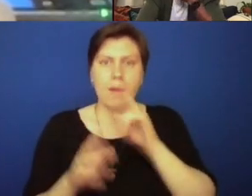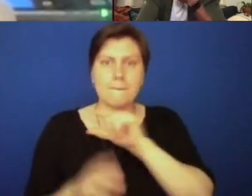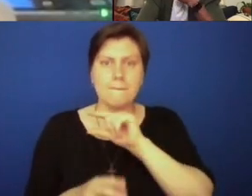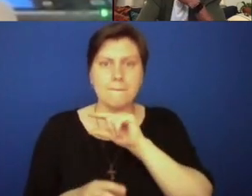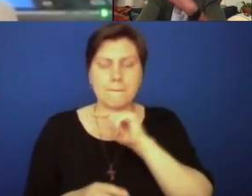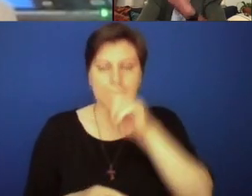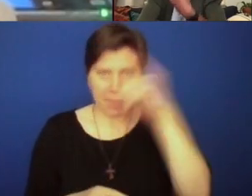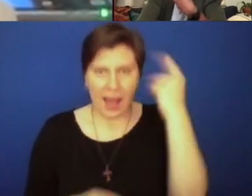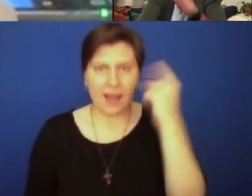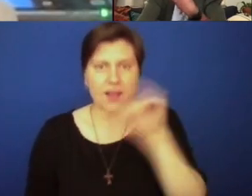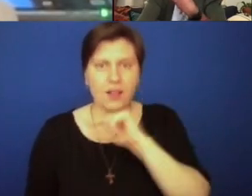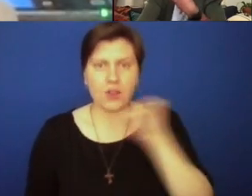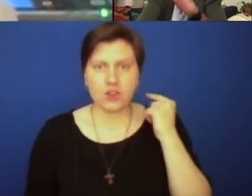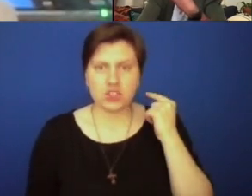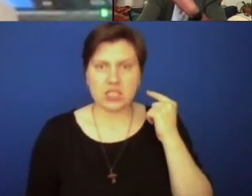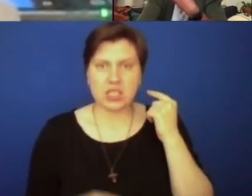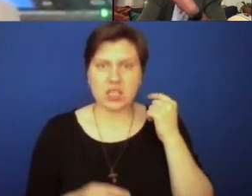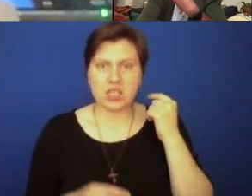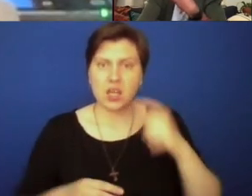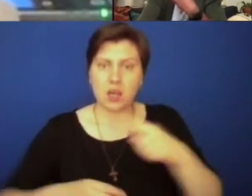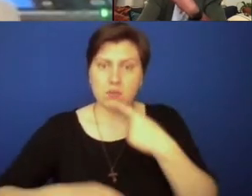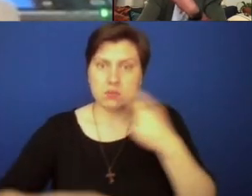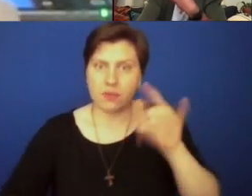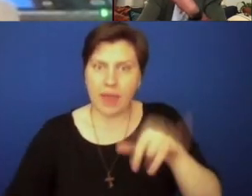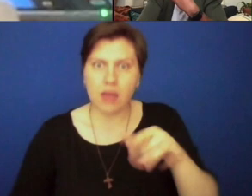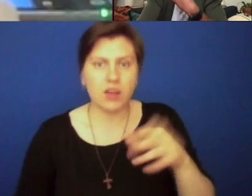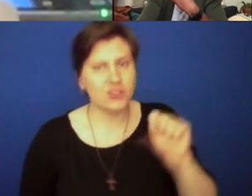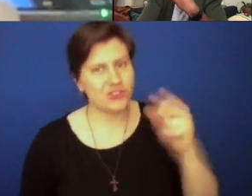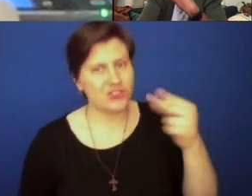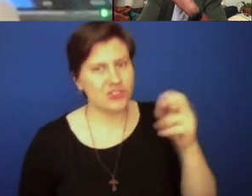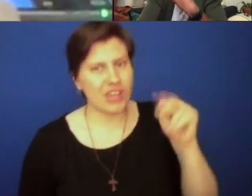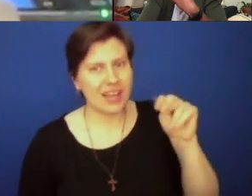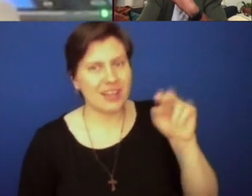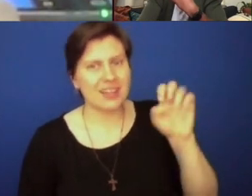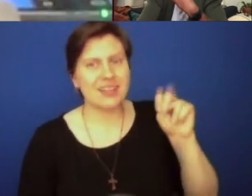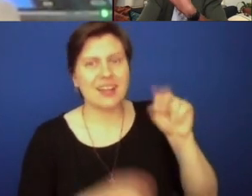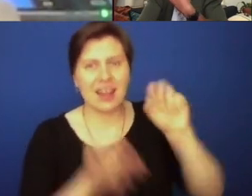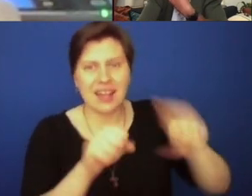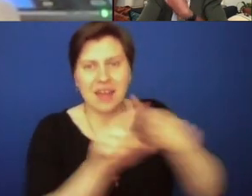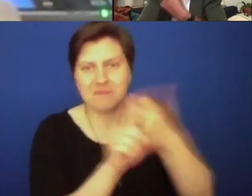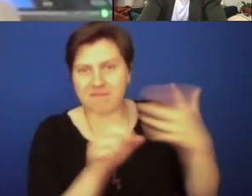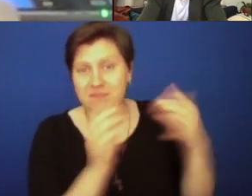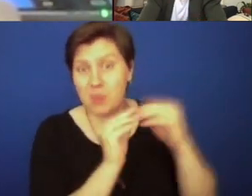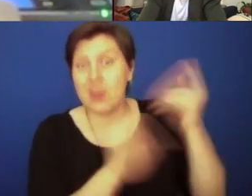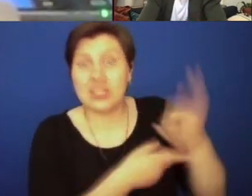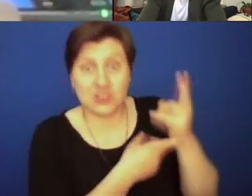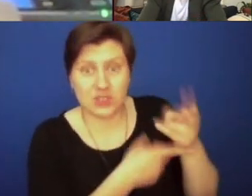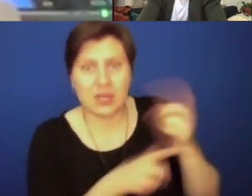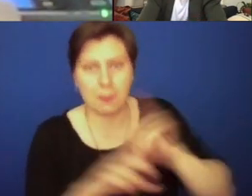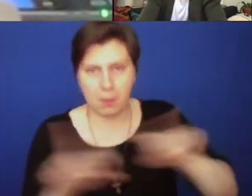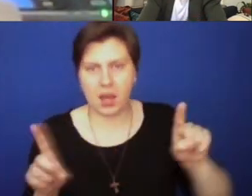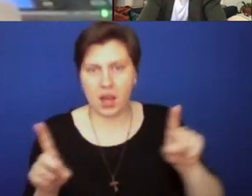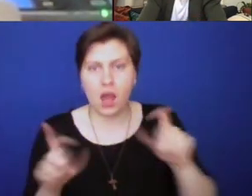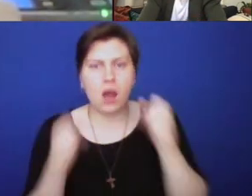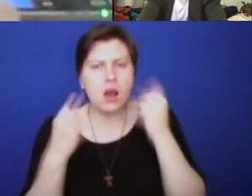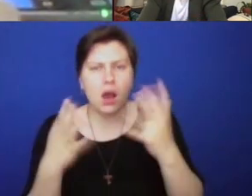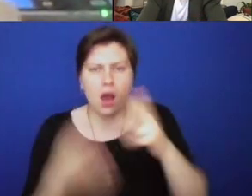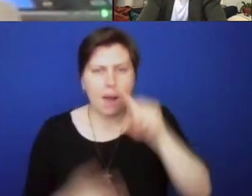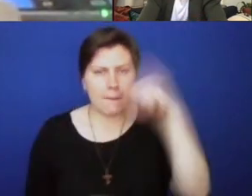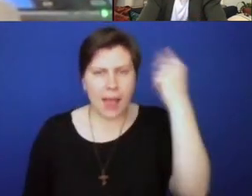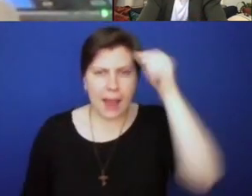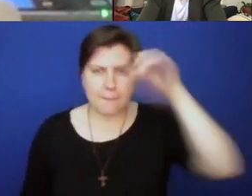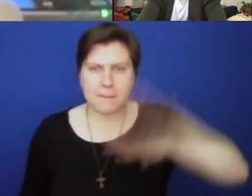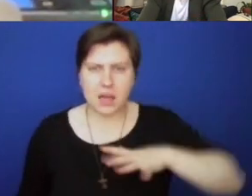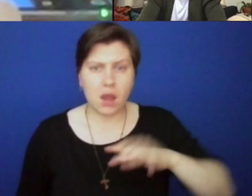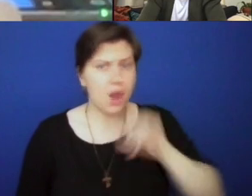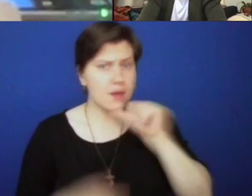Black clergy. And, you know, Shannon can speak more to the history of it. But again, when you have so many Black men that